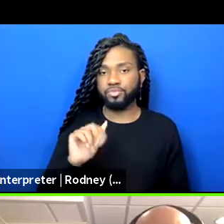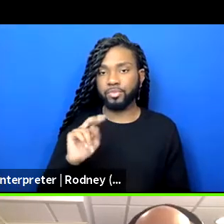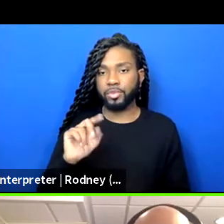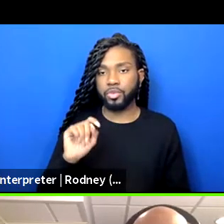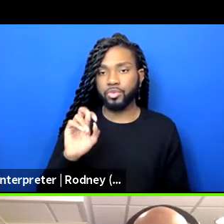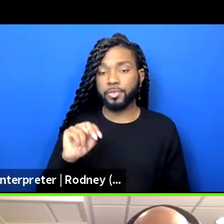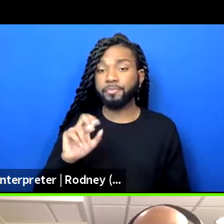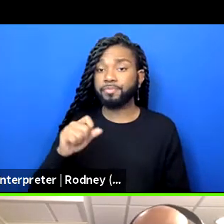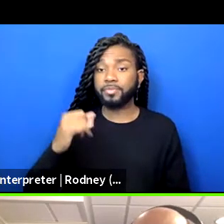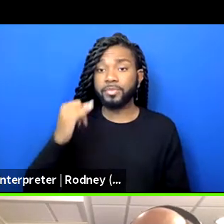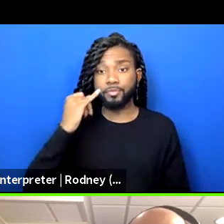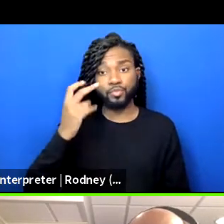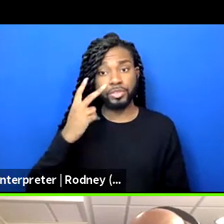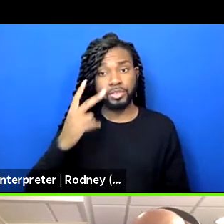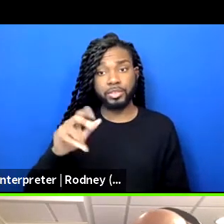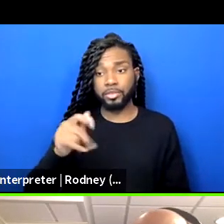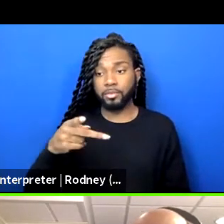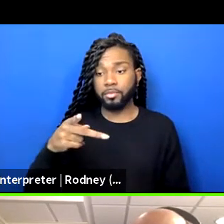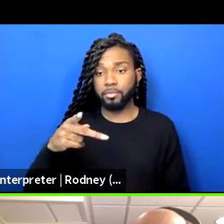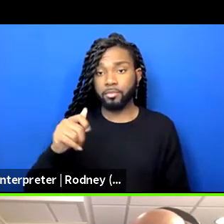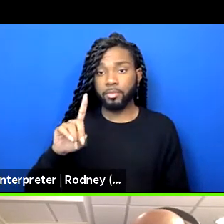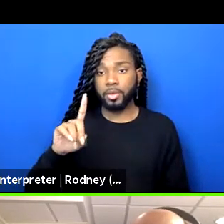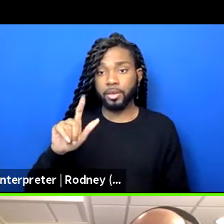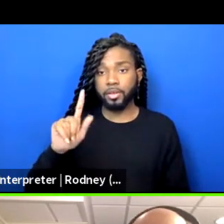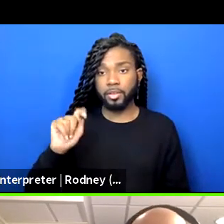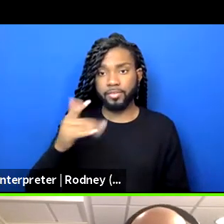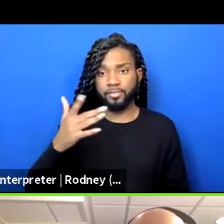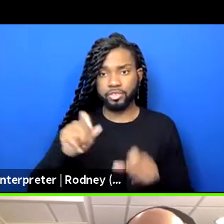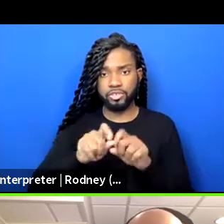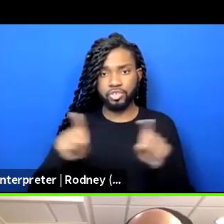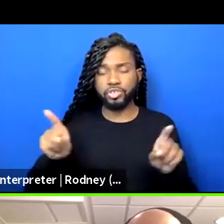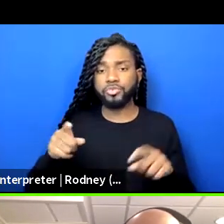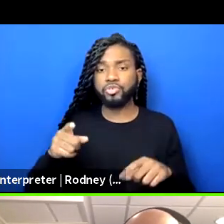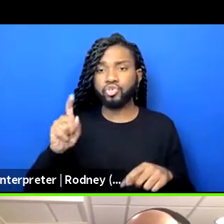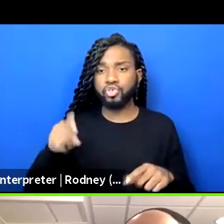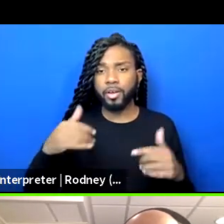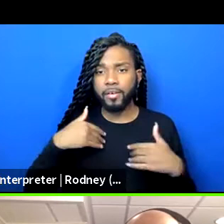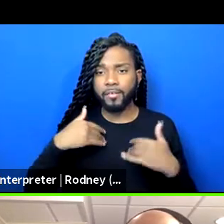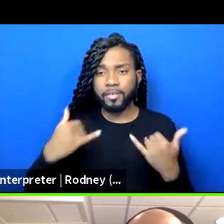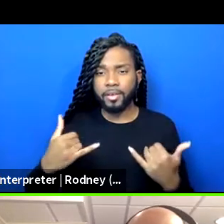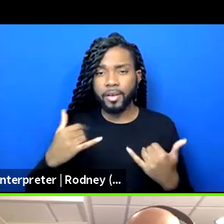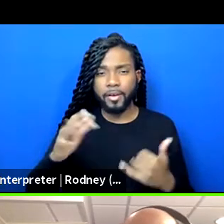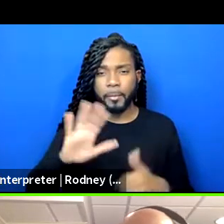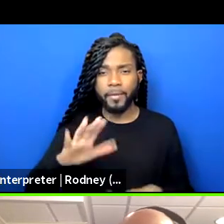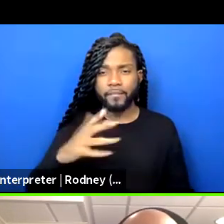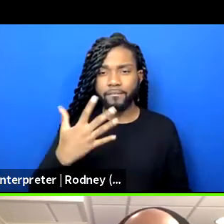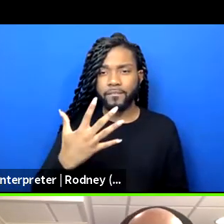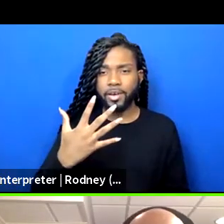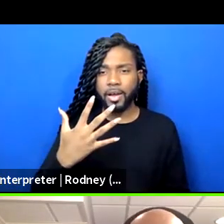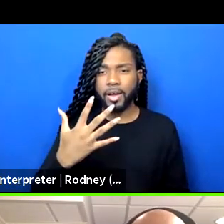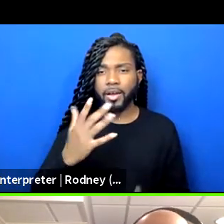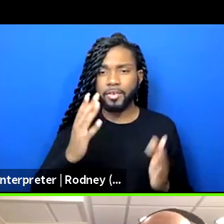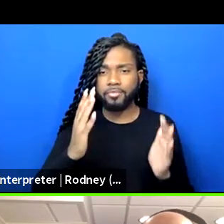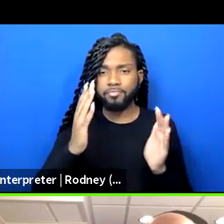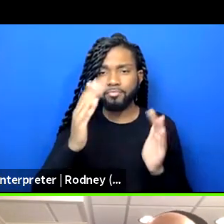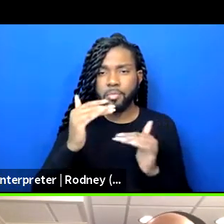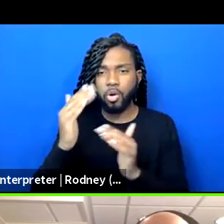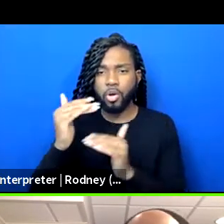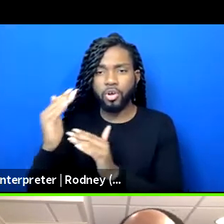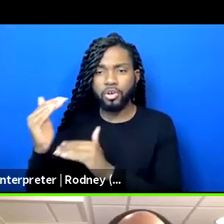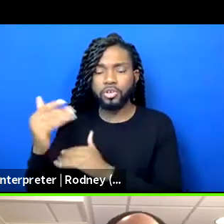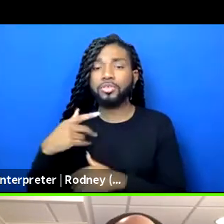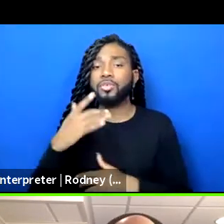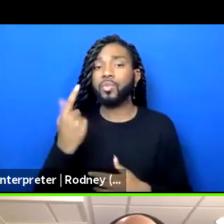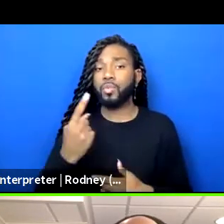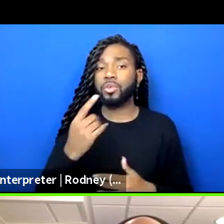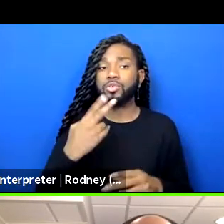seen the padlet that was sent out, you'll see one, two, three, four. Now there's five different, uh, little boxes there. One is called Shay, one